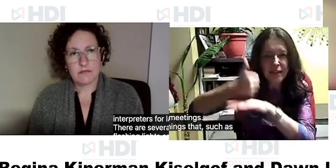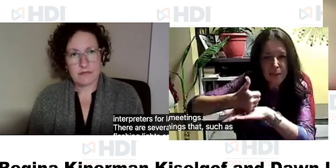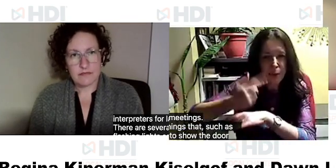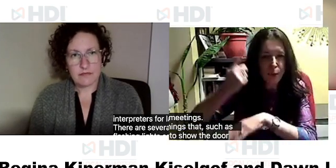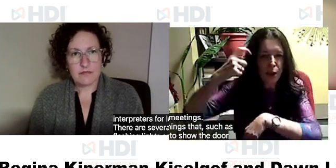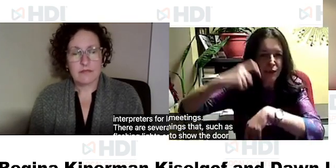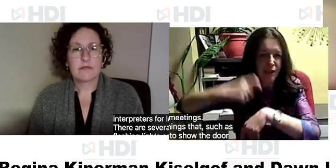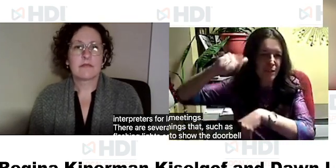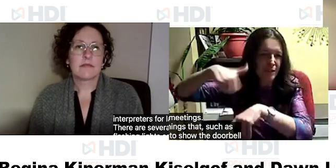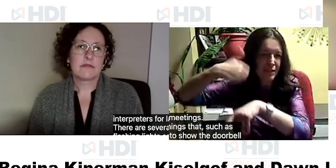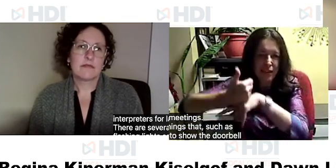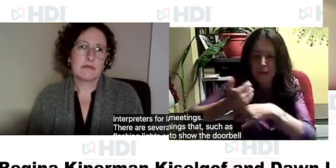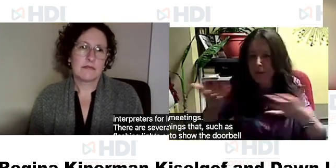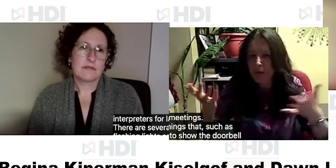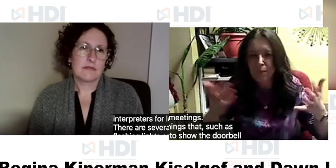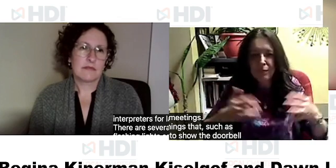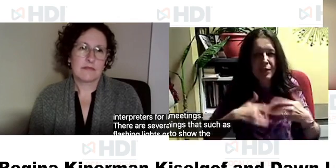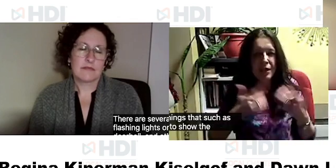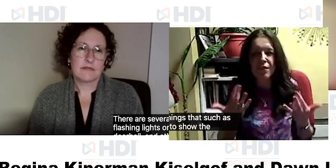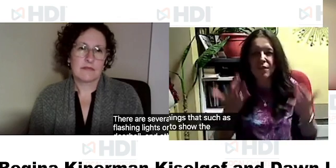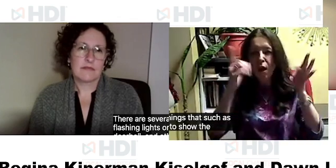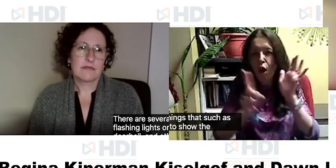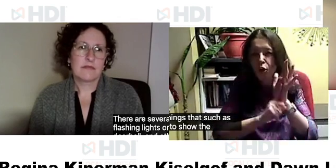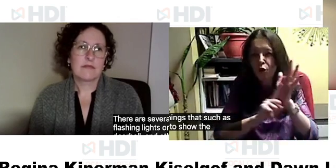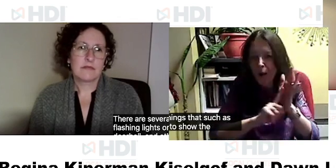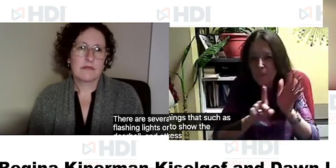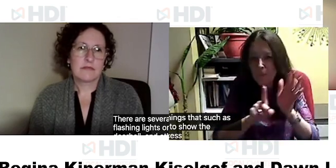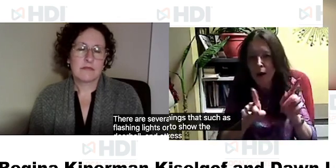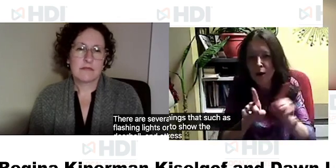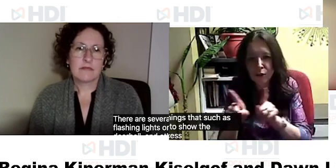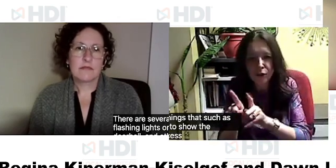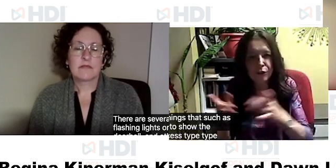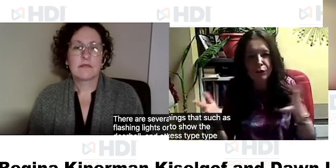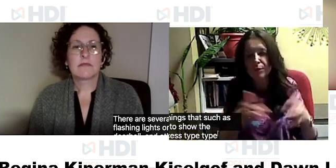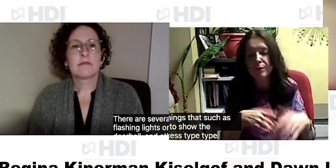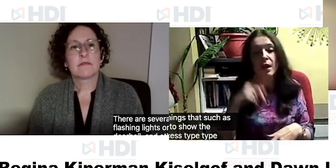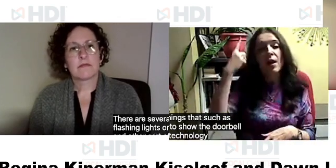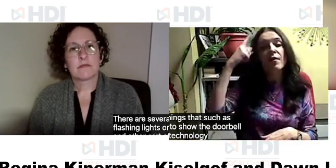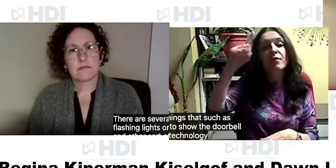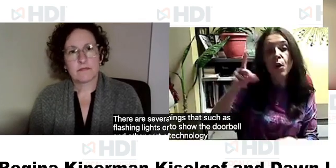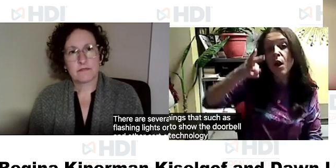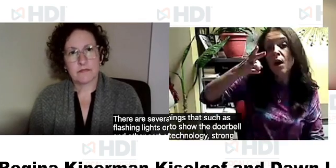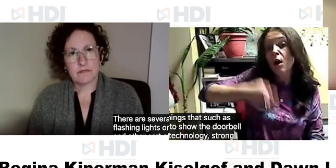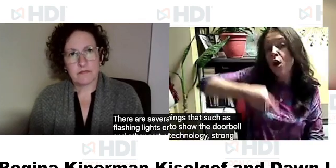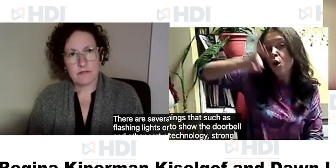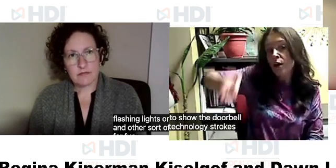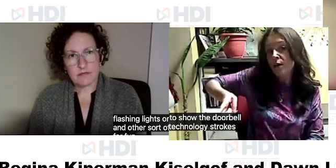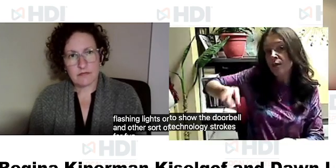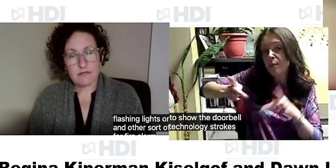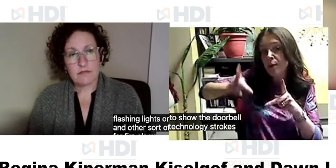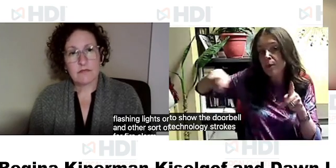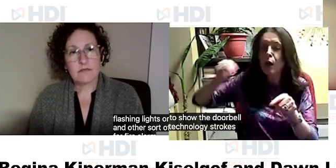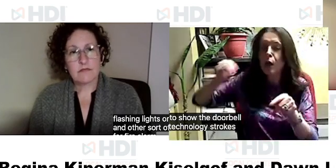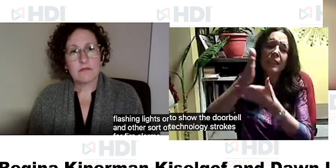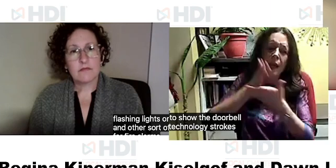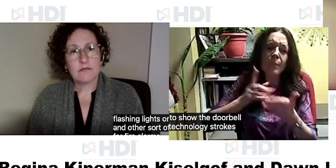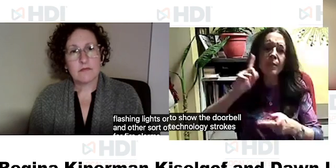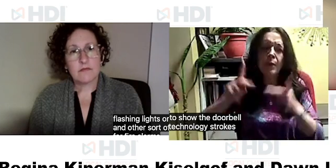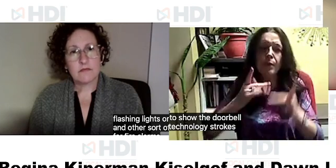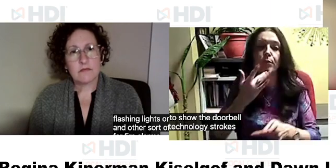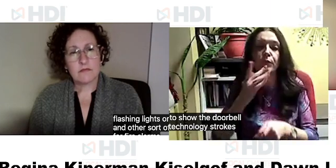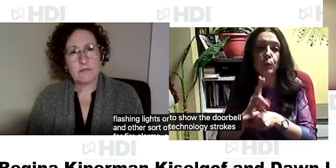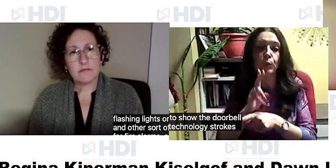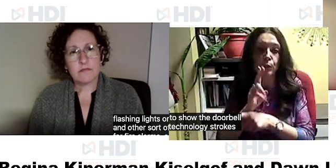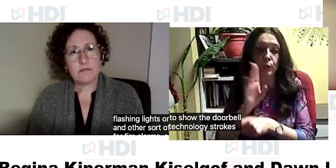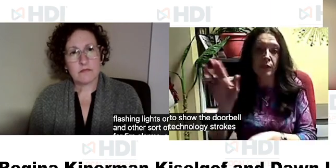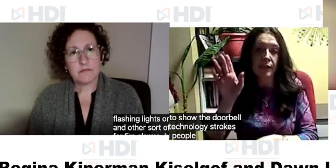doorbell and other sort of access type technology strobes for fire alarms um hard